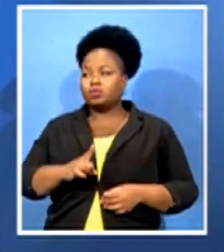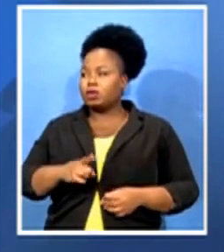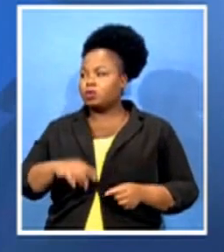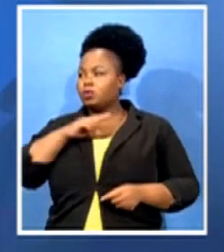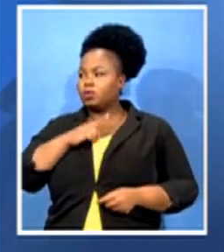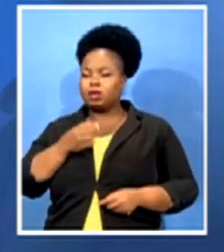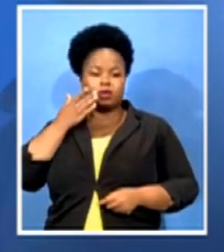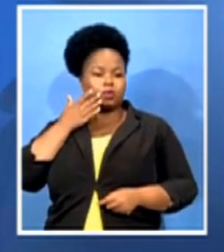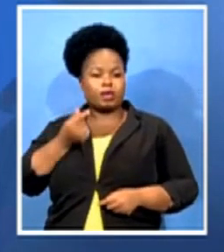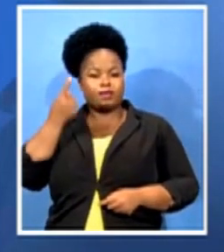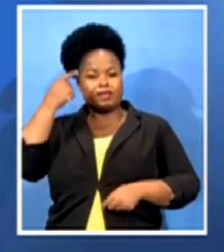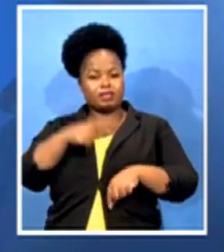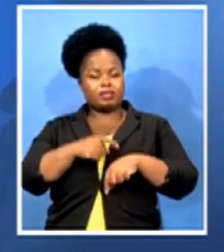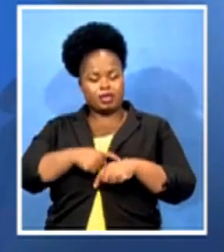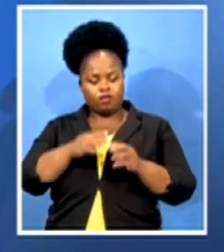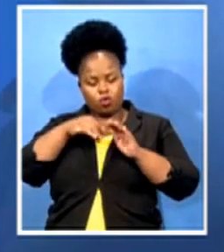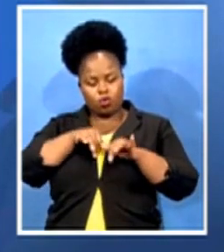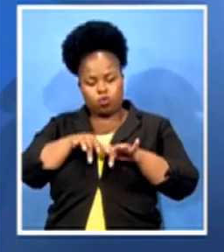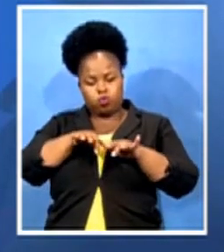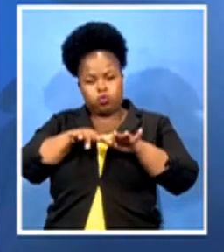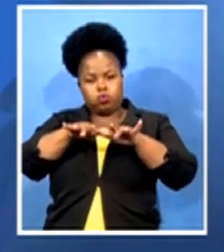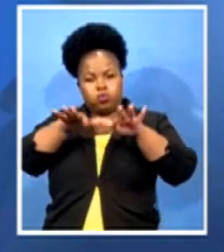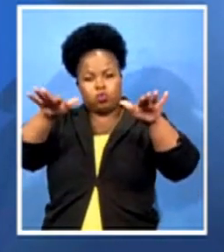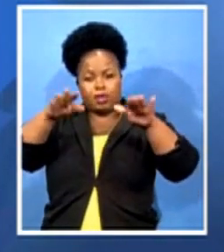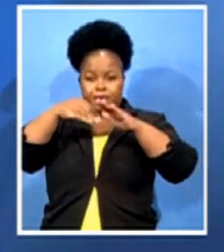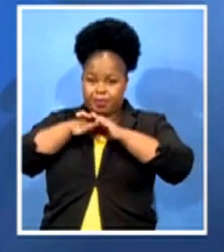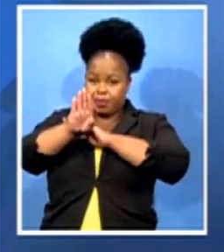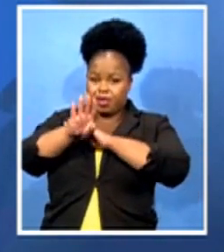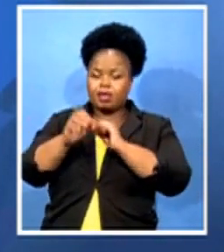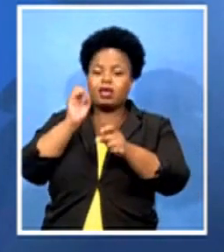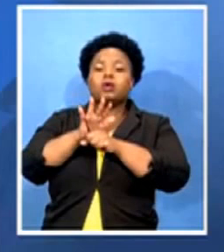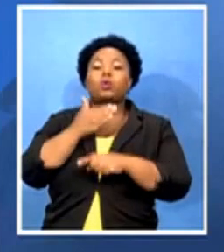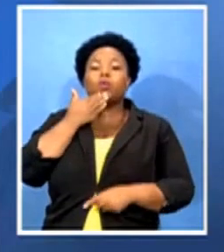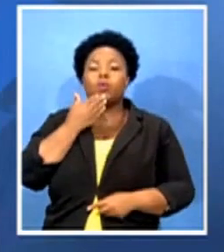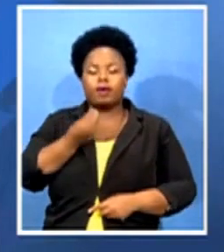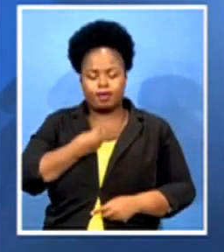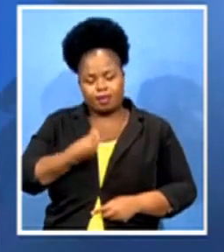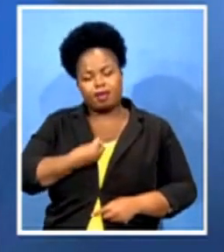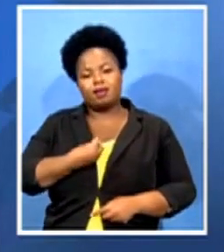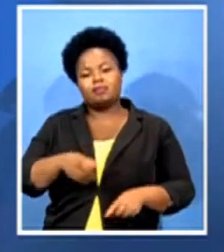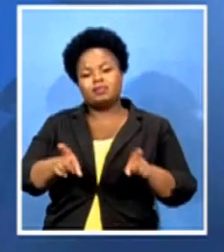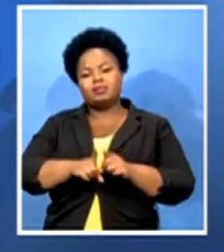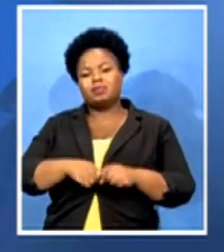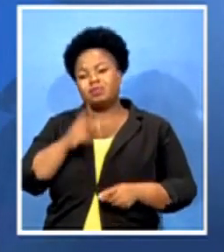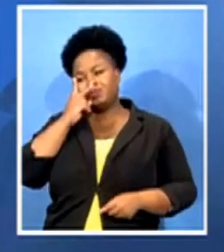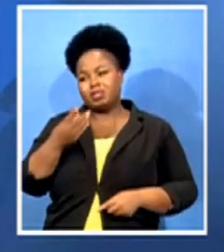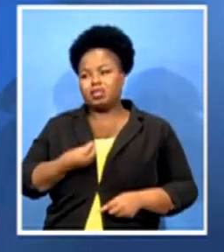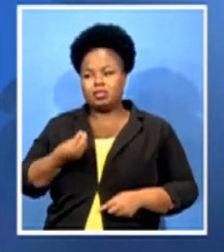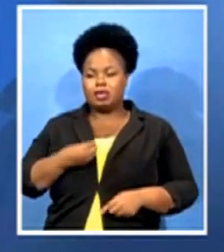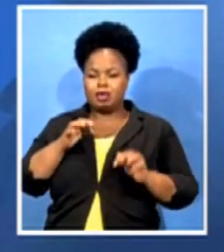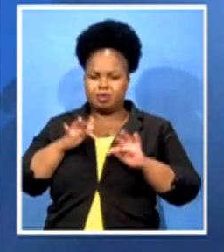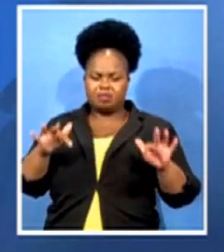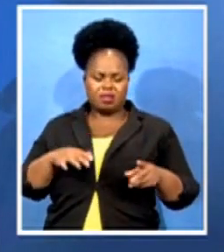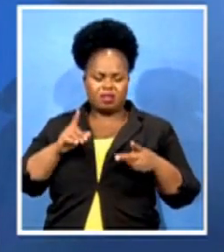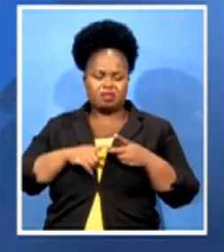variant is attacking young people. We have seen our young people between age 15 and 25